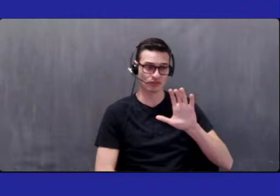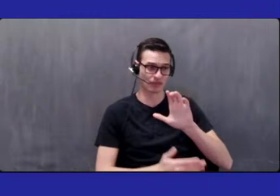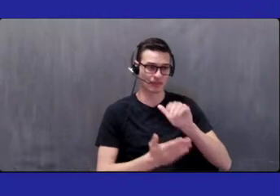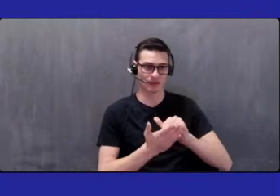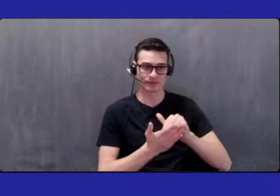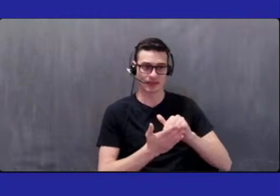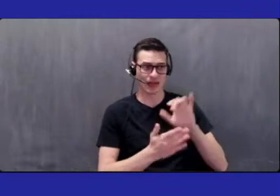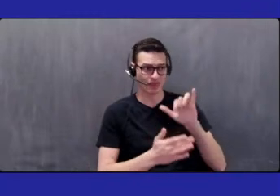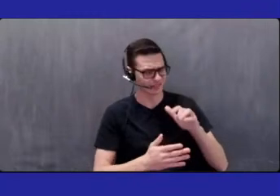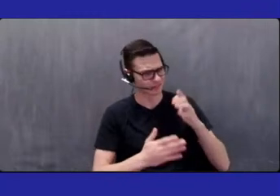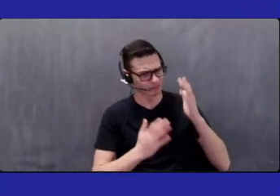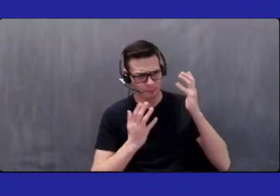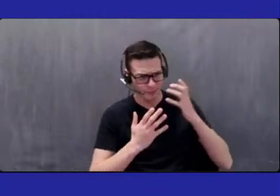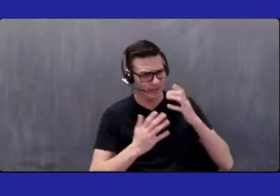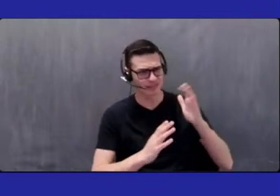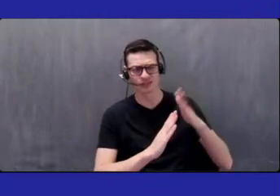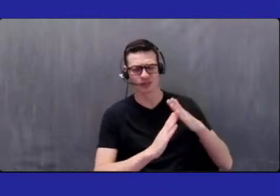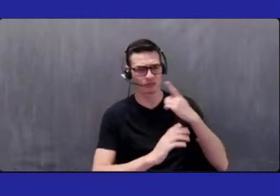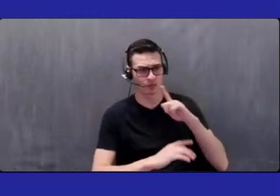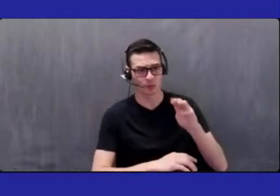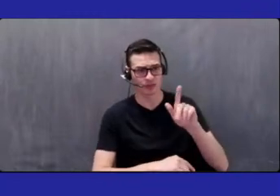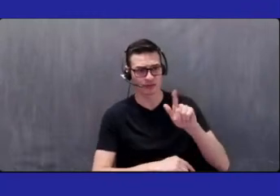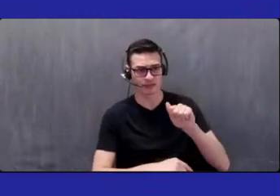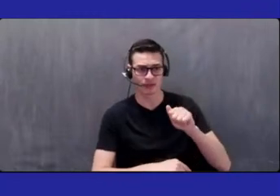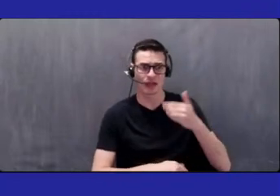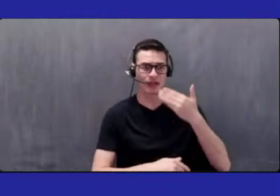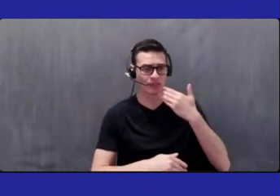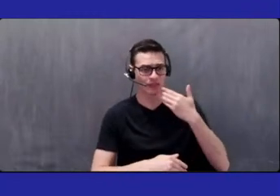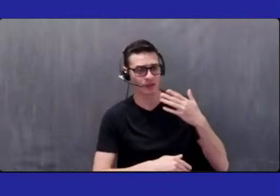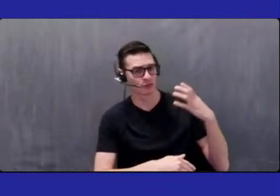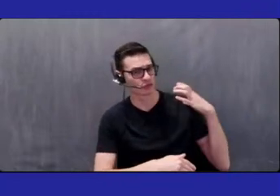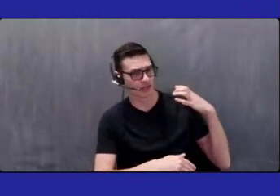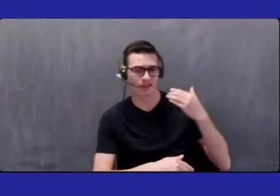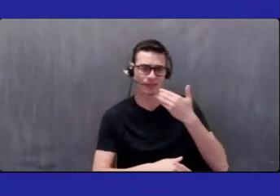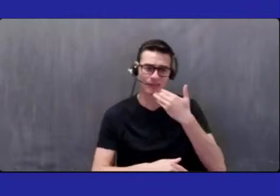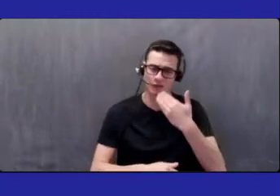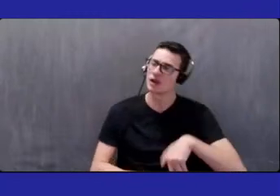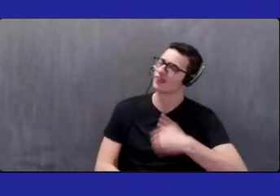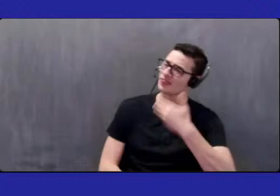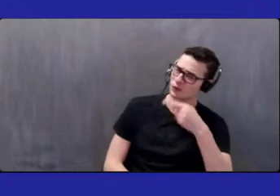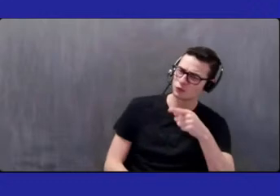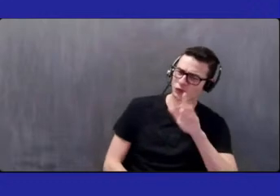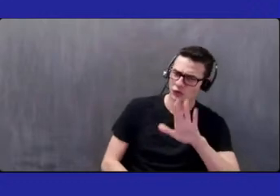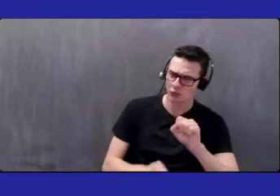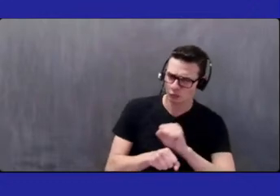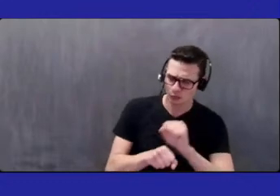Chairman. And thank you, Ms. Leslie Harrison, for the great job. And thank you. Thank you. Thank